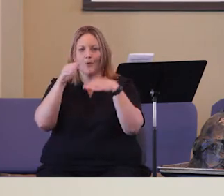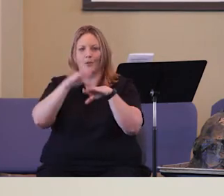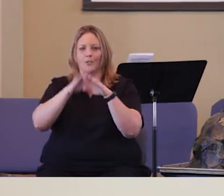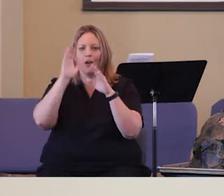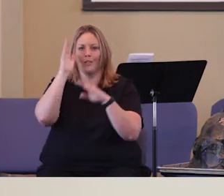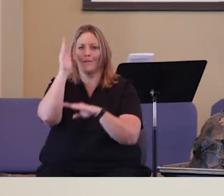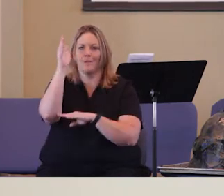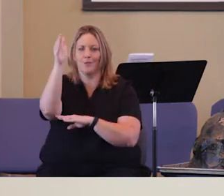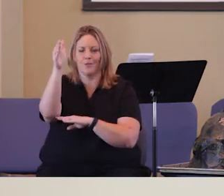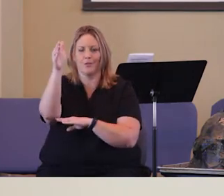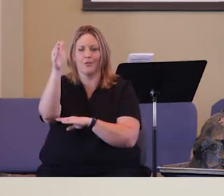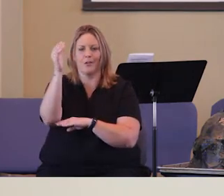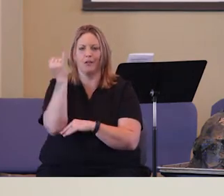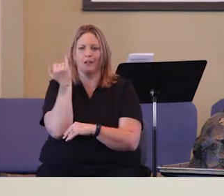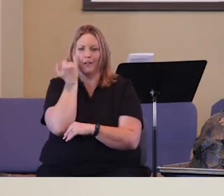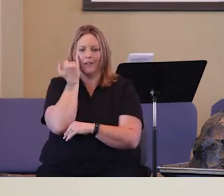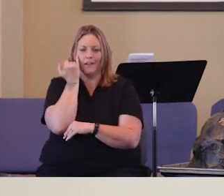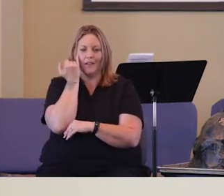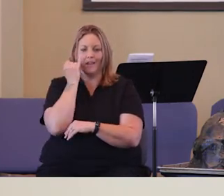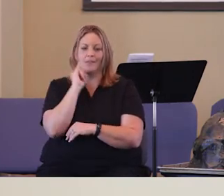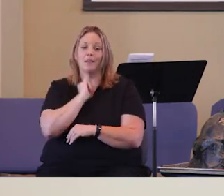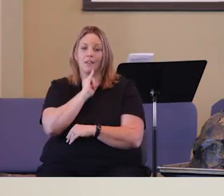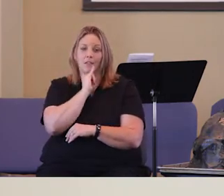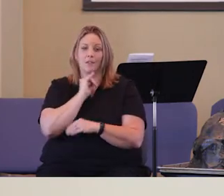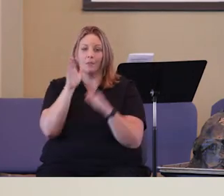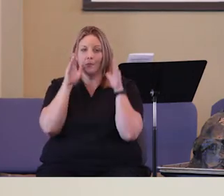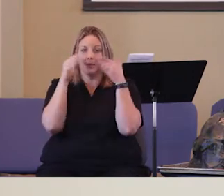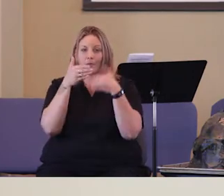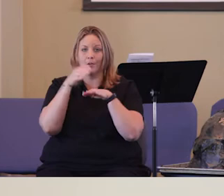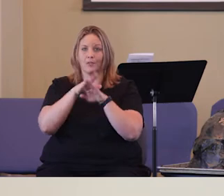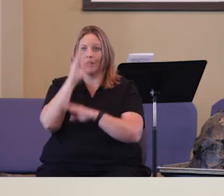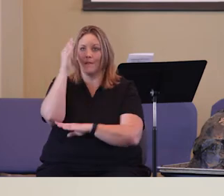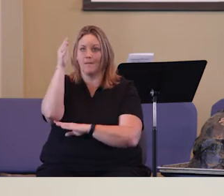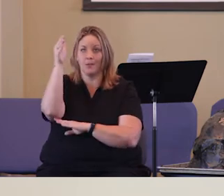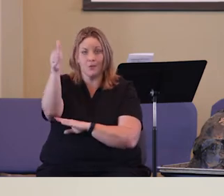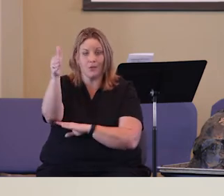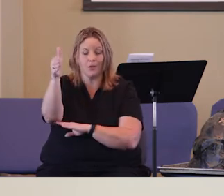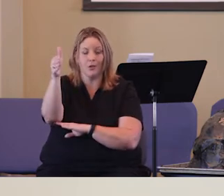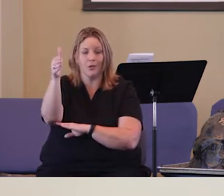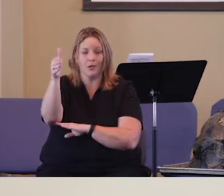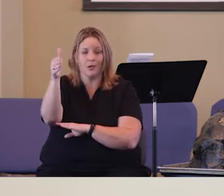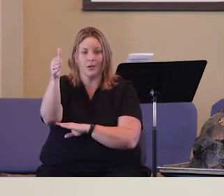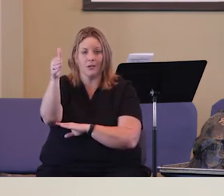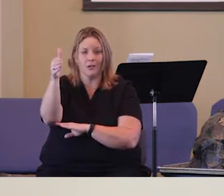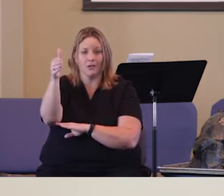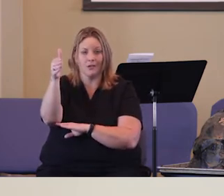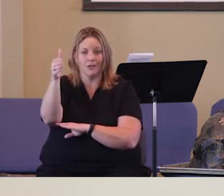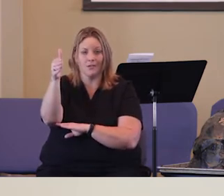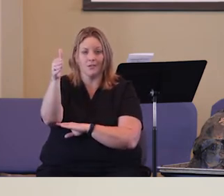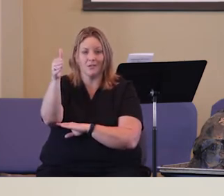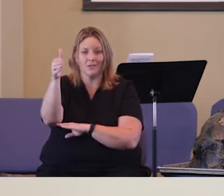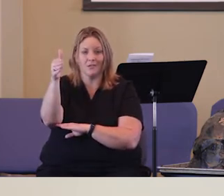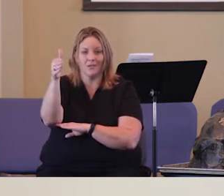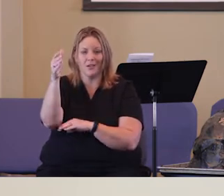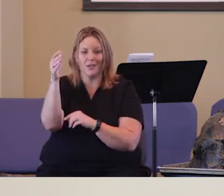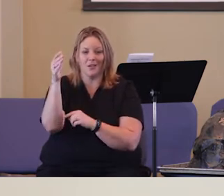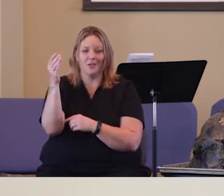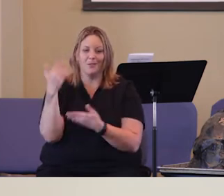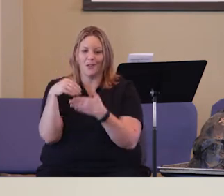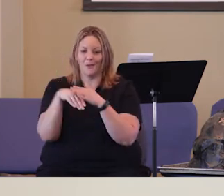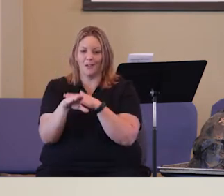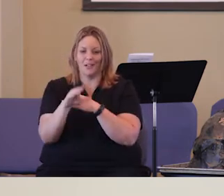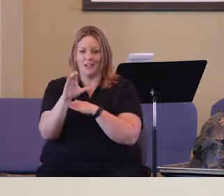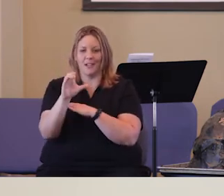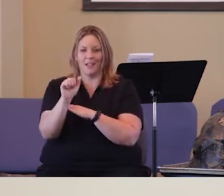We've got to focus on the future. And if Israel had been focused on the future back